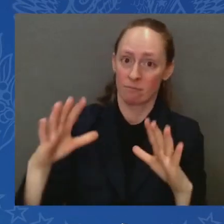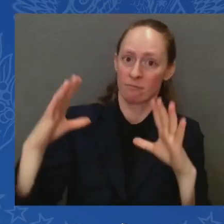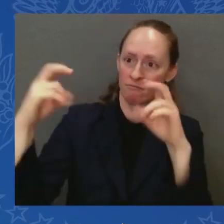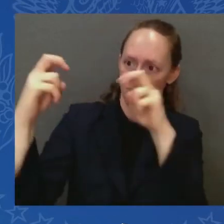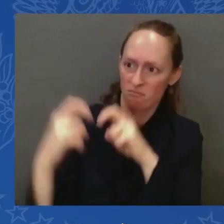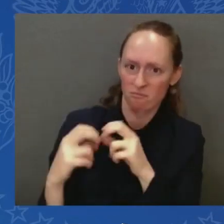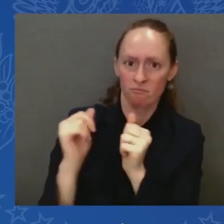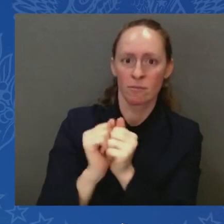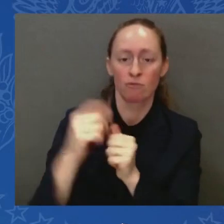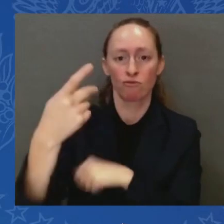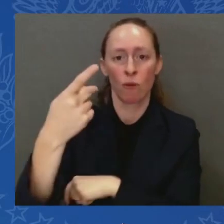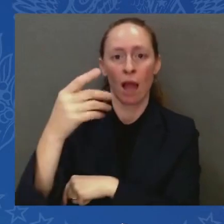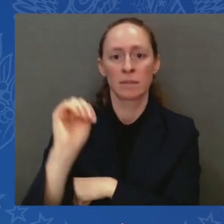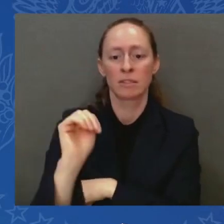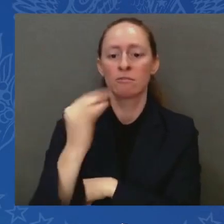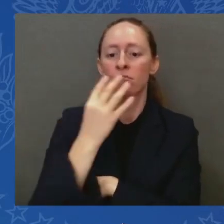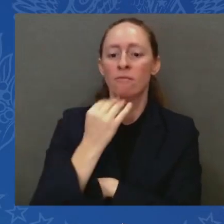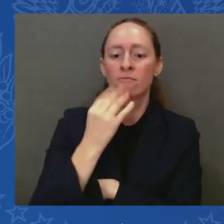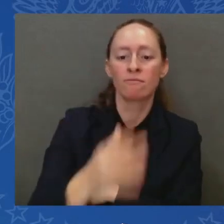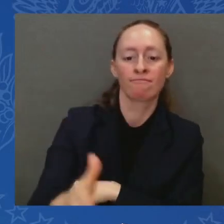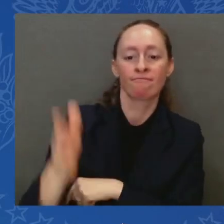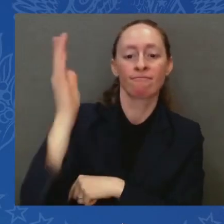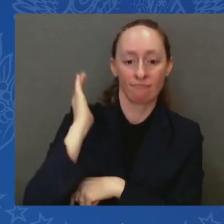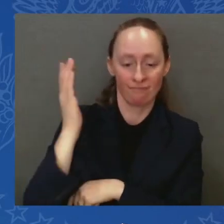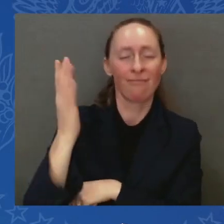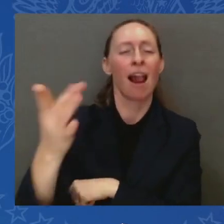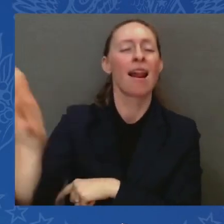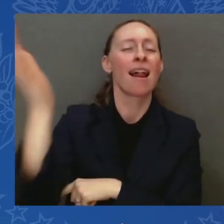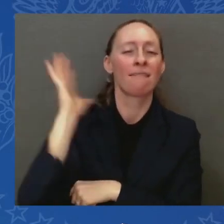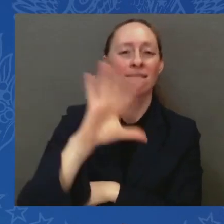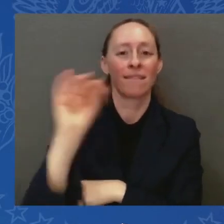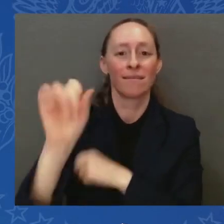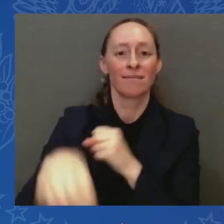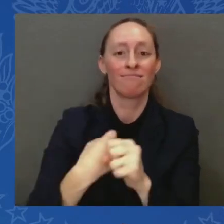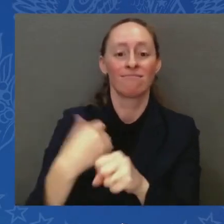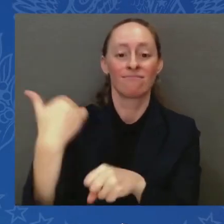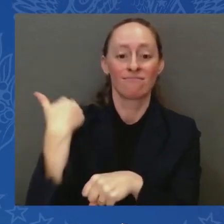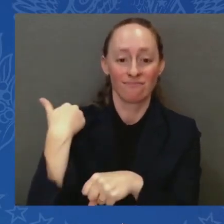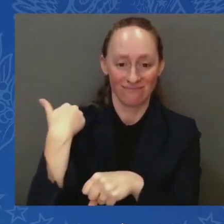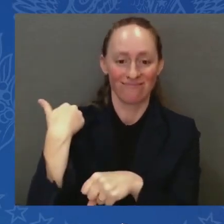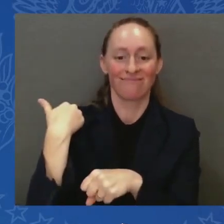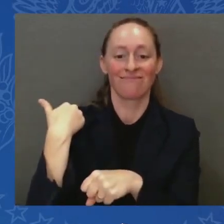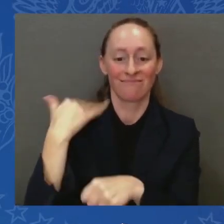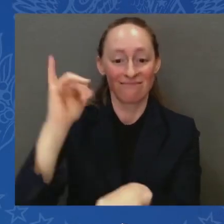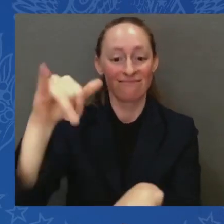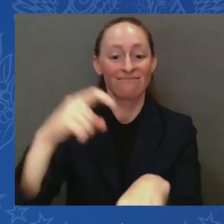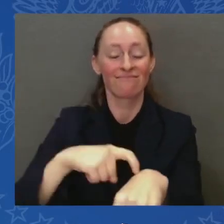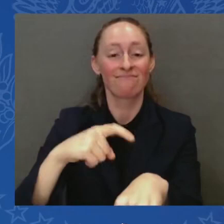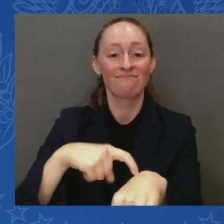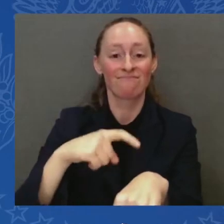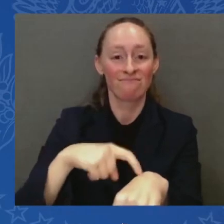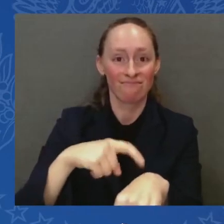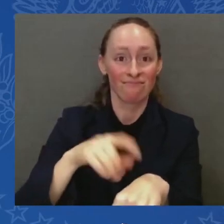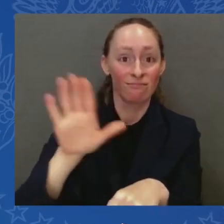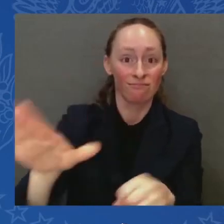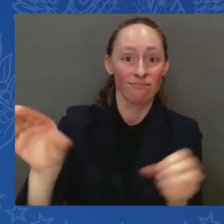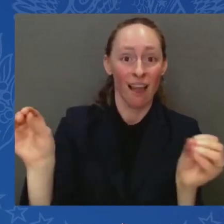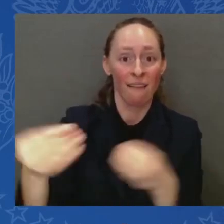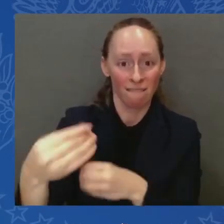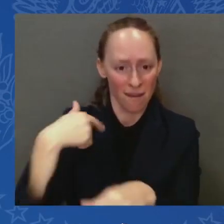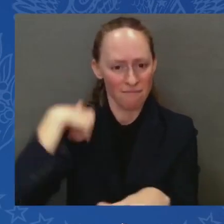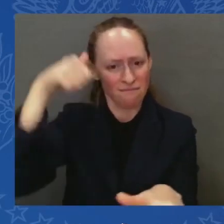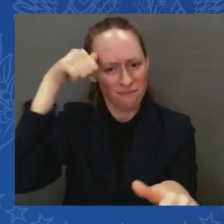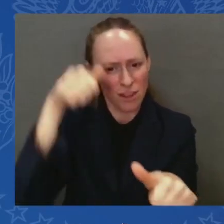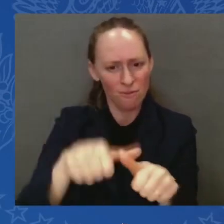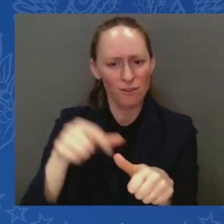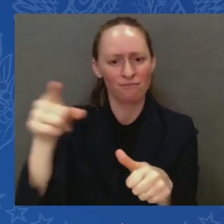Golda Meir at her desk in her office. And she had a guy named, a guy who later became prime minister, sitting next to